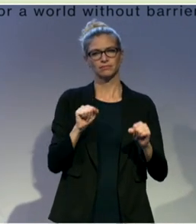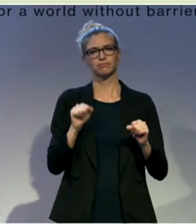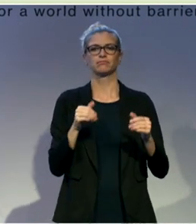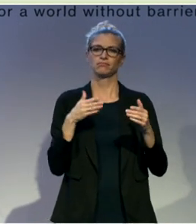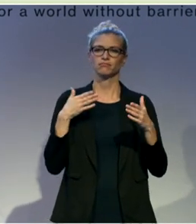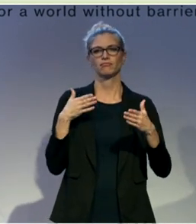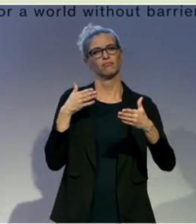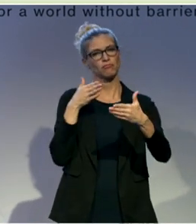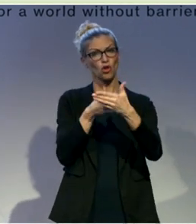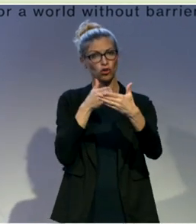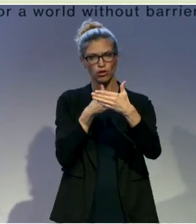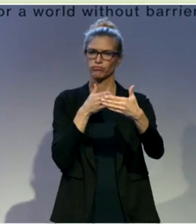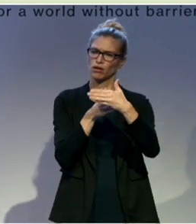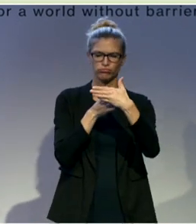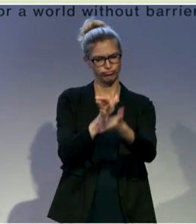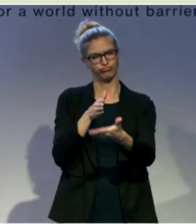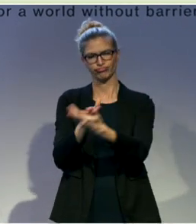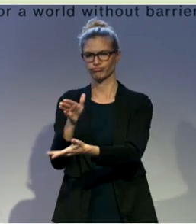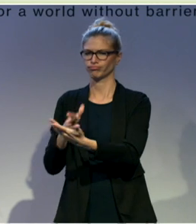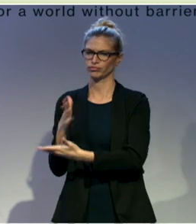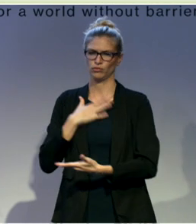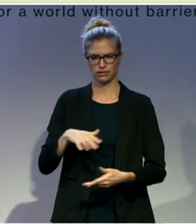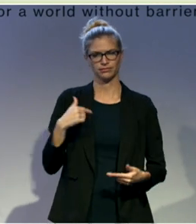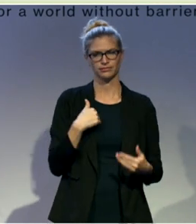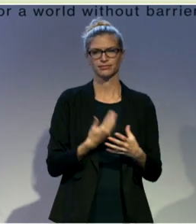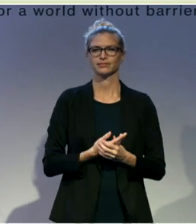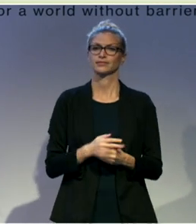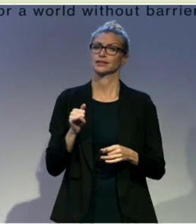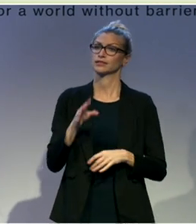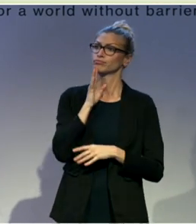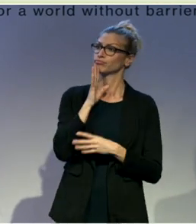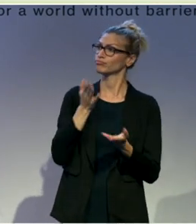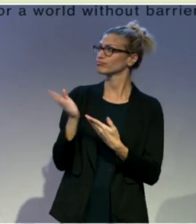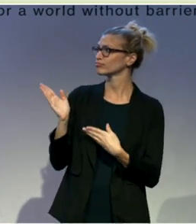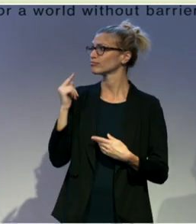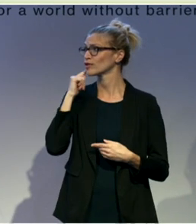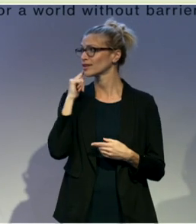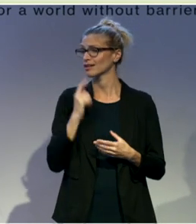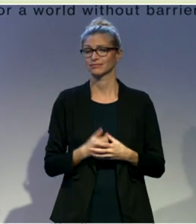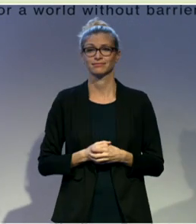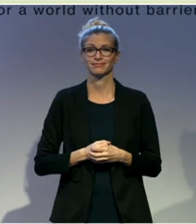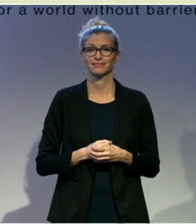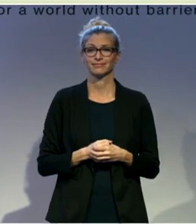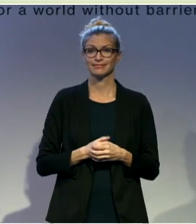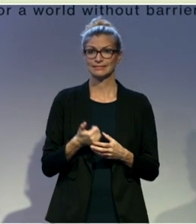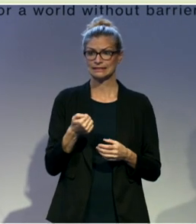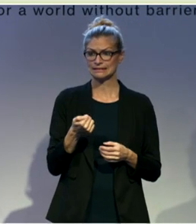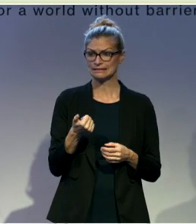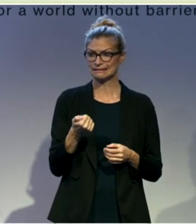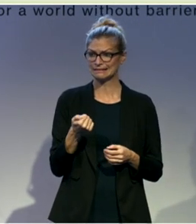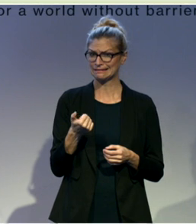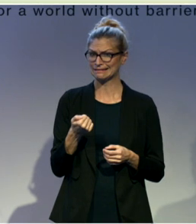in which we can live together. We'd love to hear from you. Thank you very much. Can I have the trigger, please? Of course. Yes. Here we go.